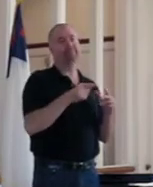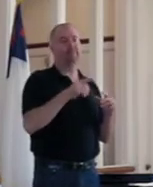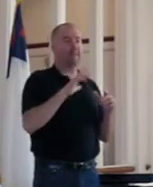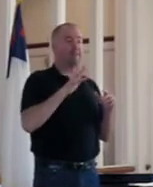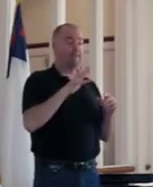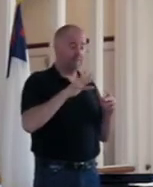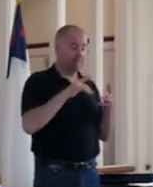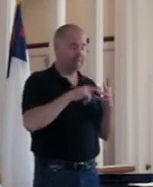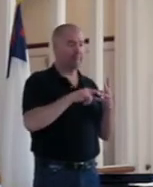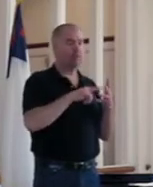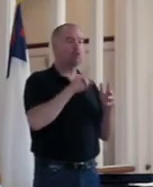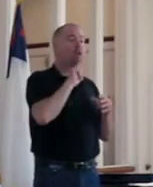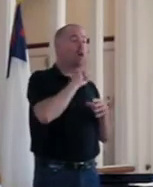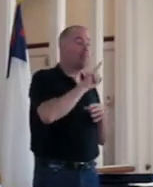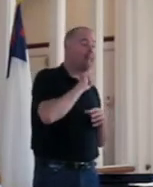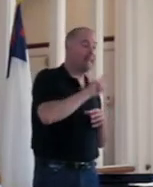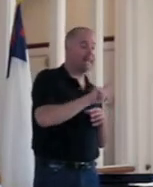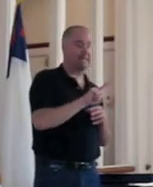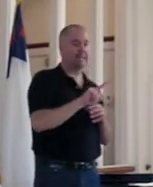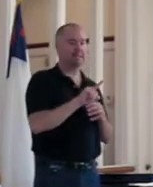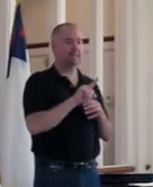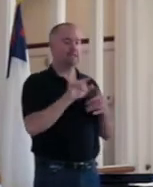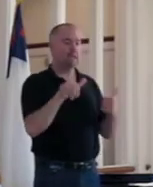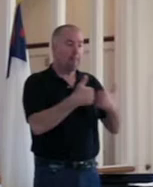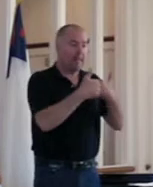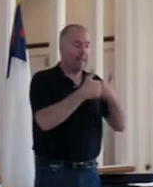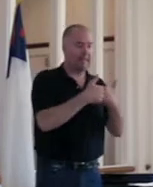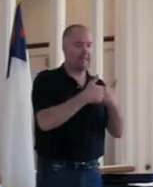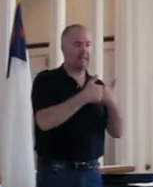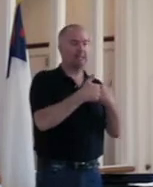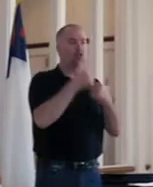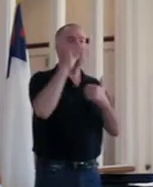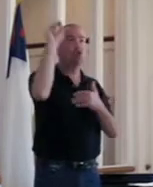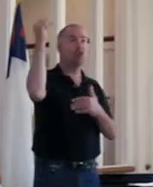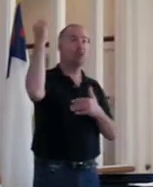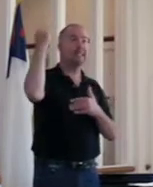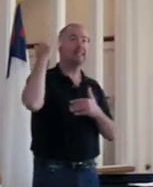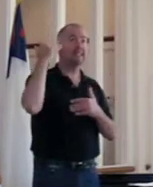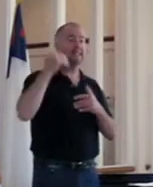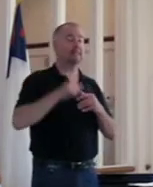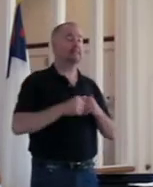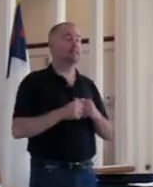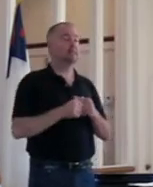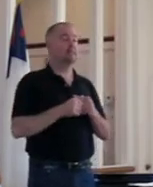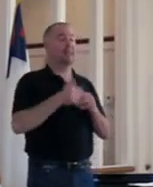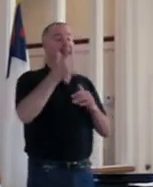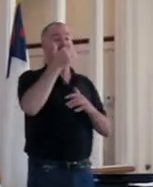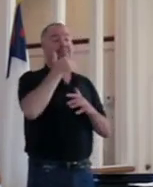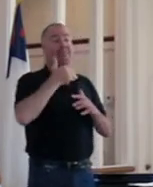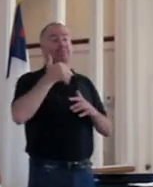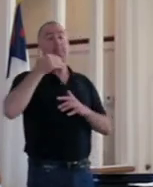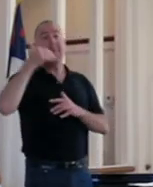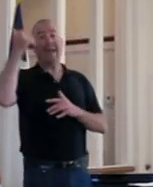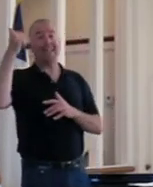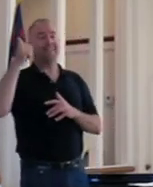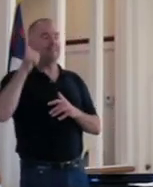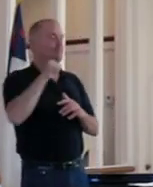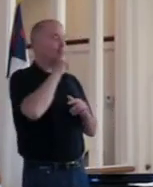authentic, compelling, gracious. The best, not the worst.